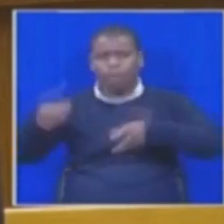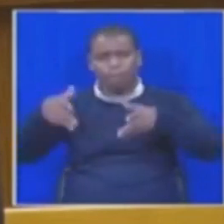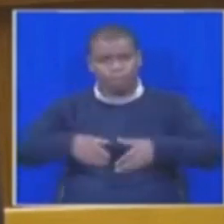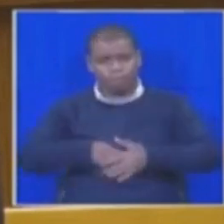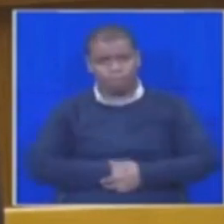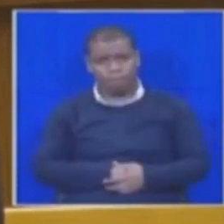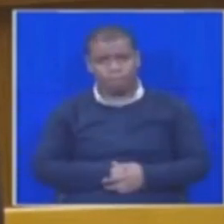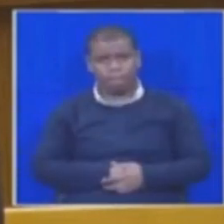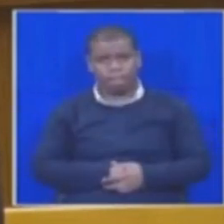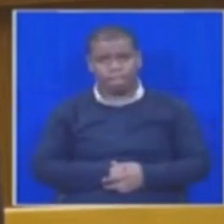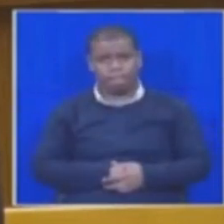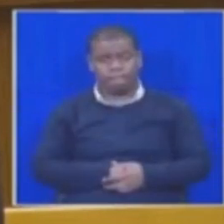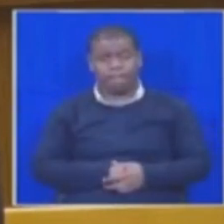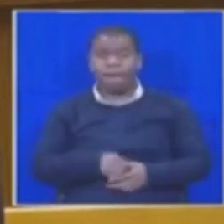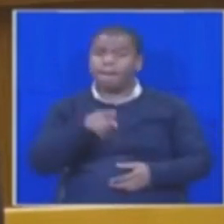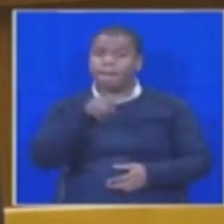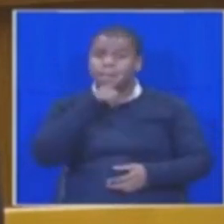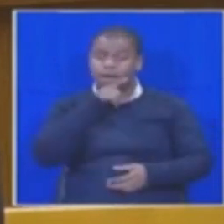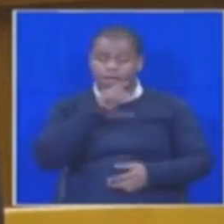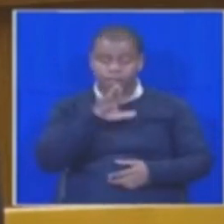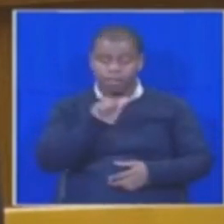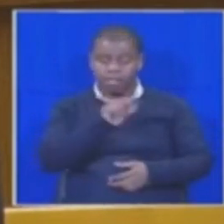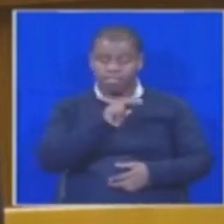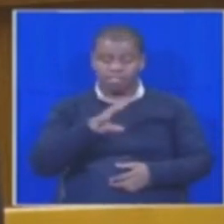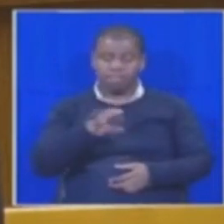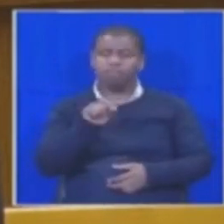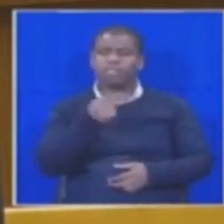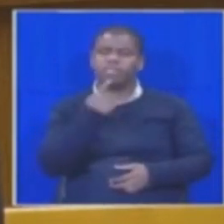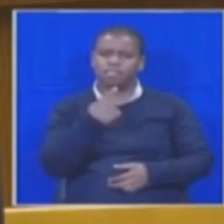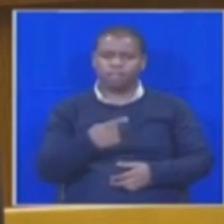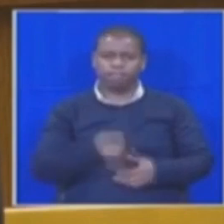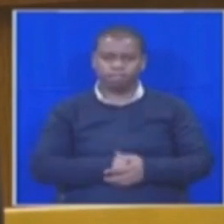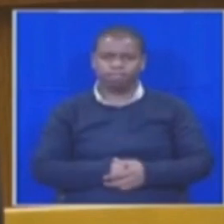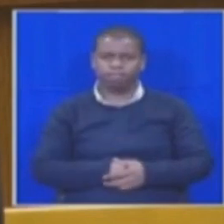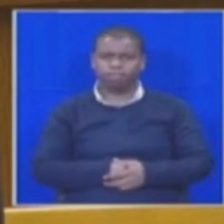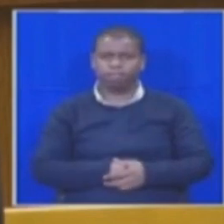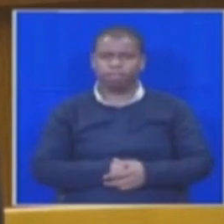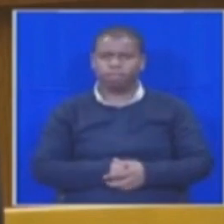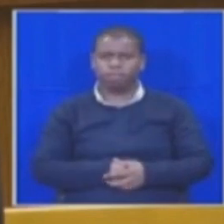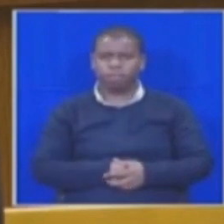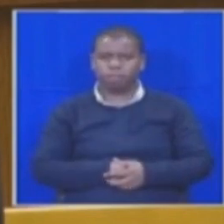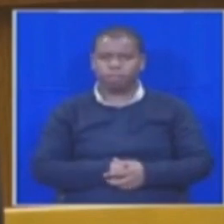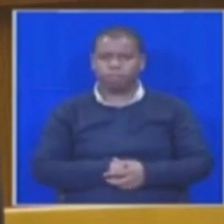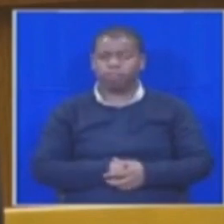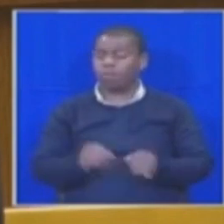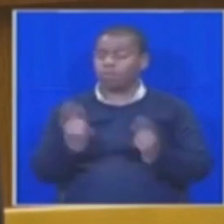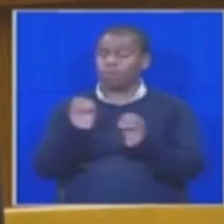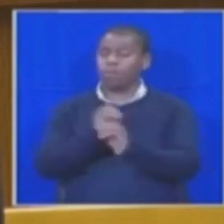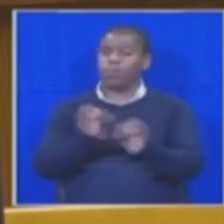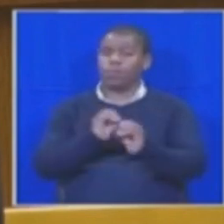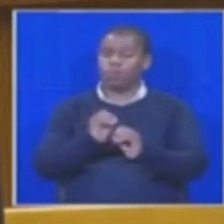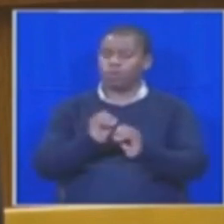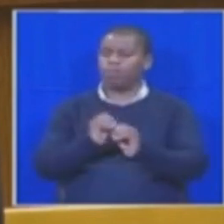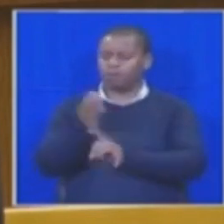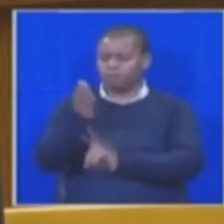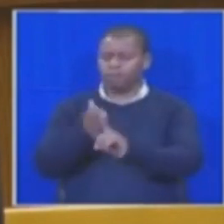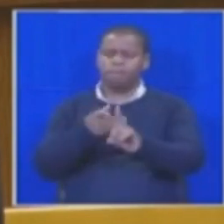But the African National Congress said, no this criminal